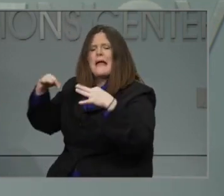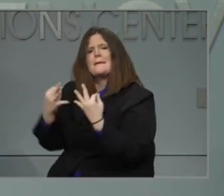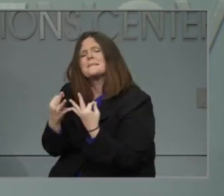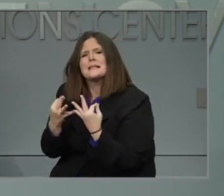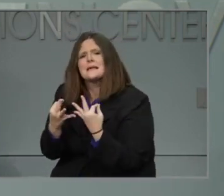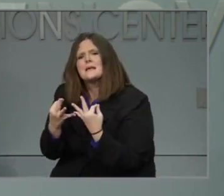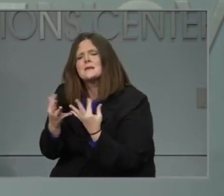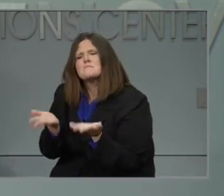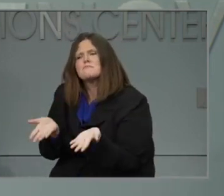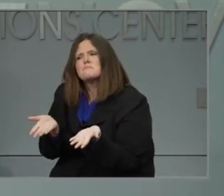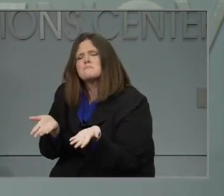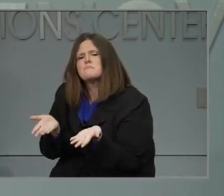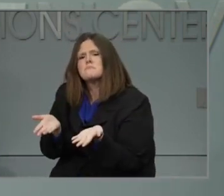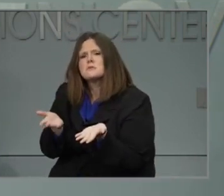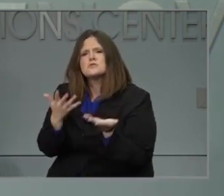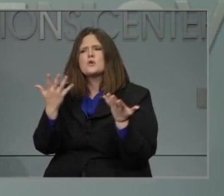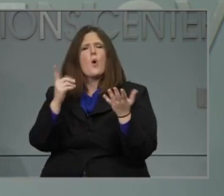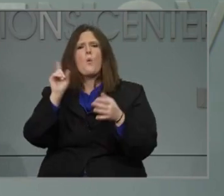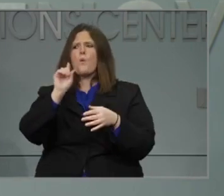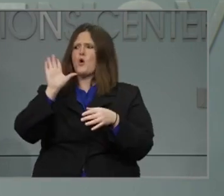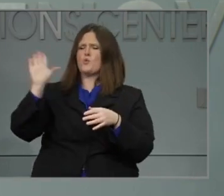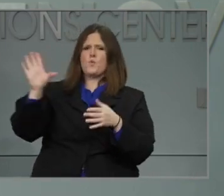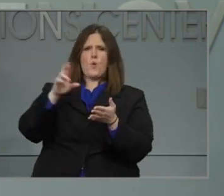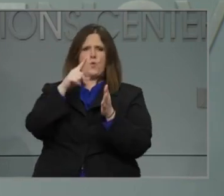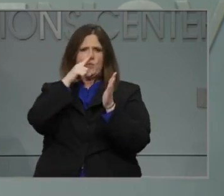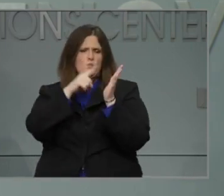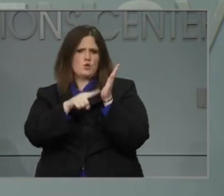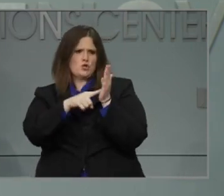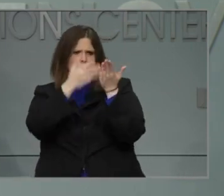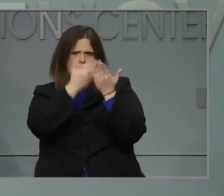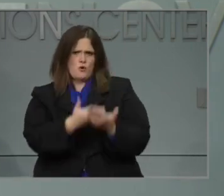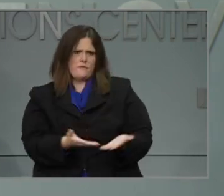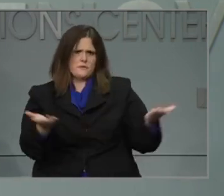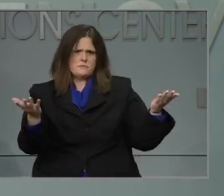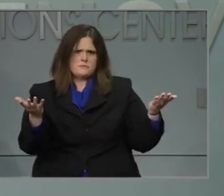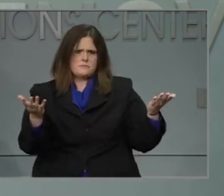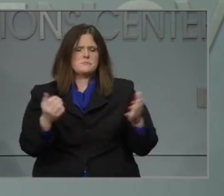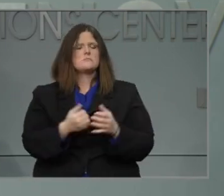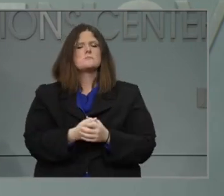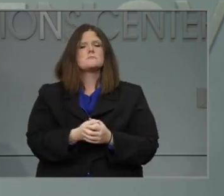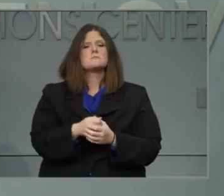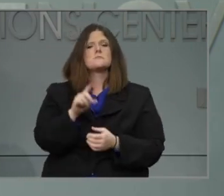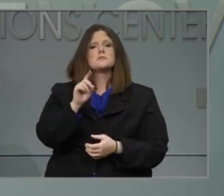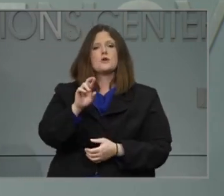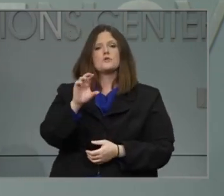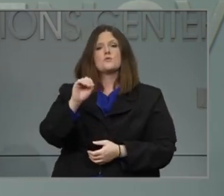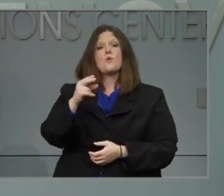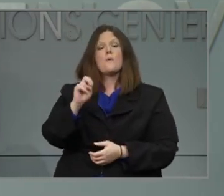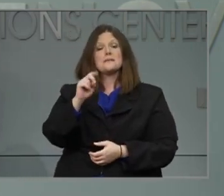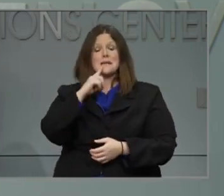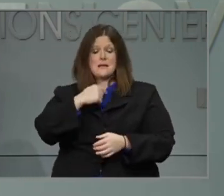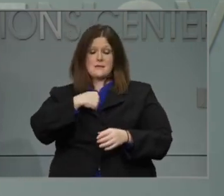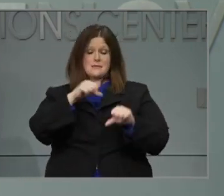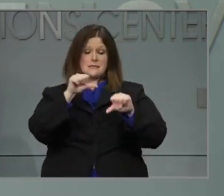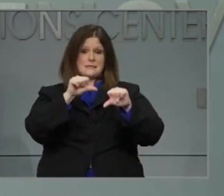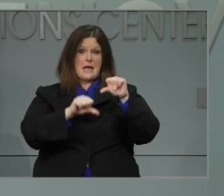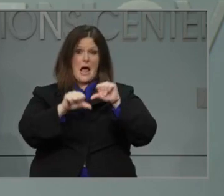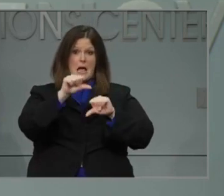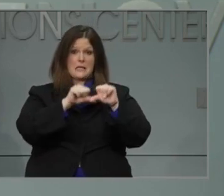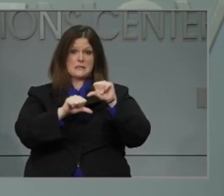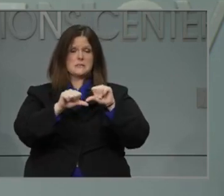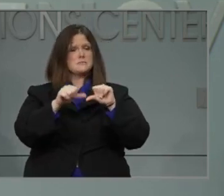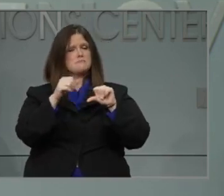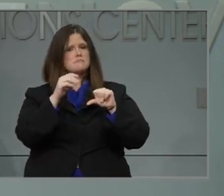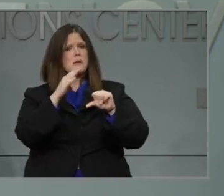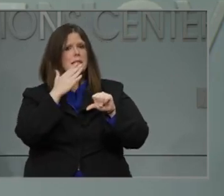So what science backs up your statement there? Thanks, Joe, for that question. And it's important to know when I say younger children